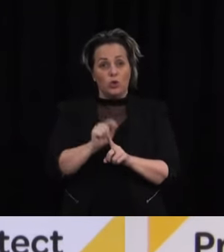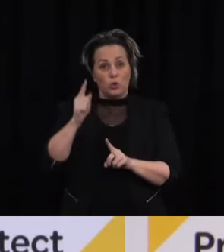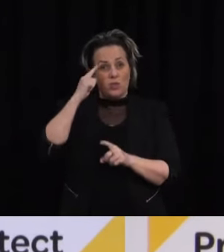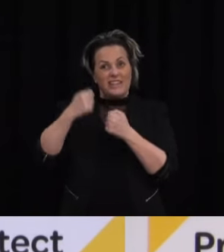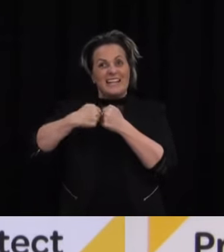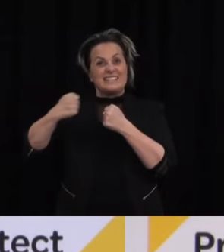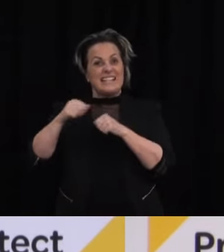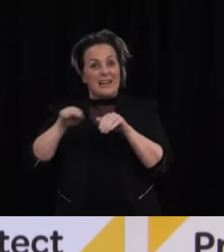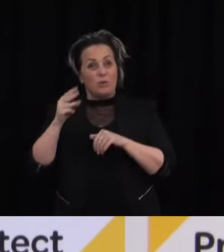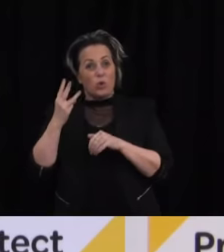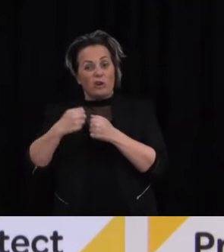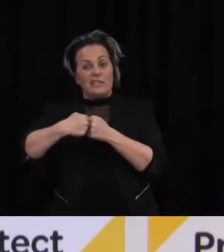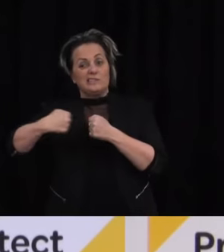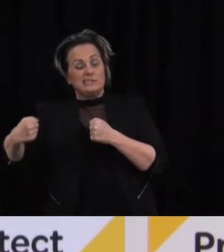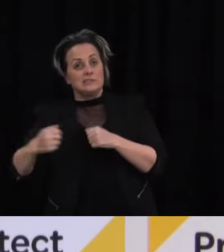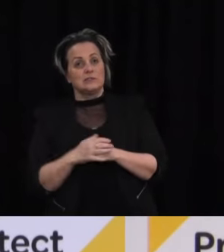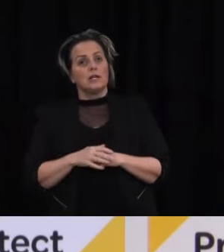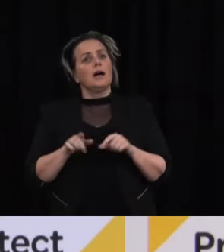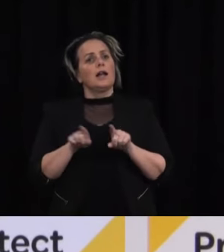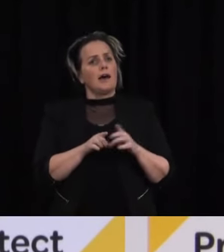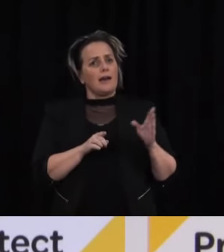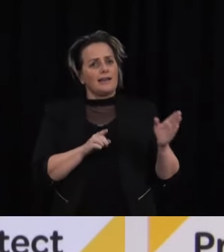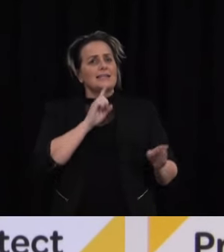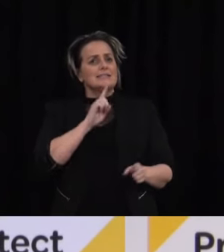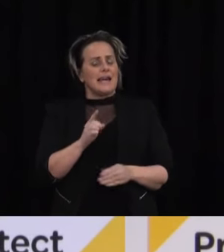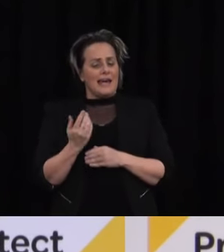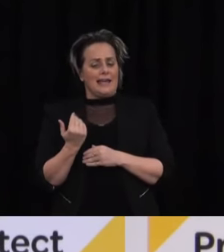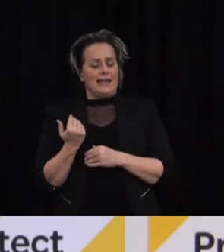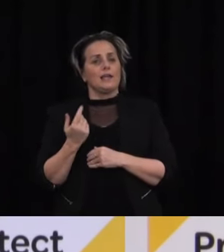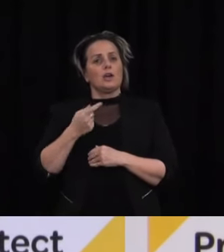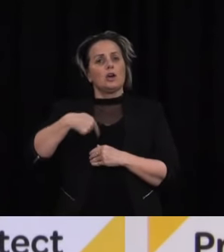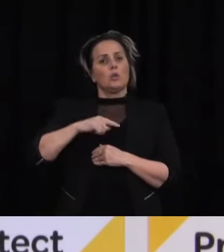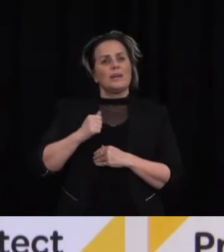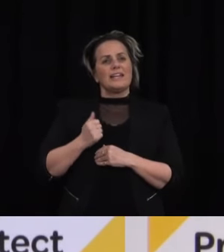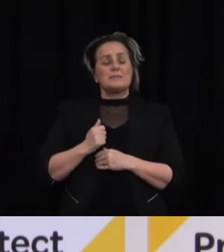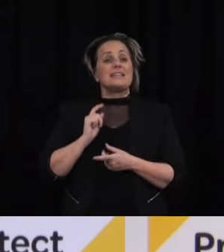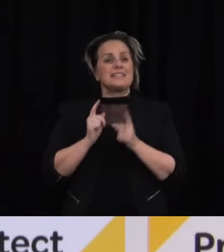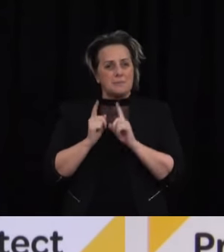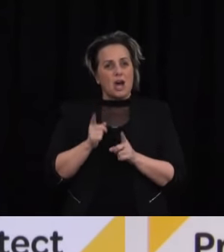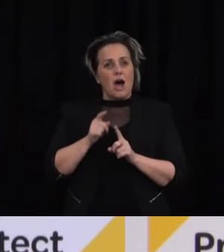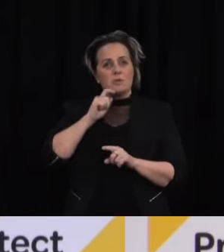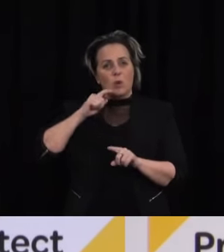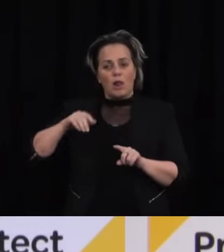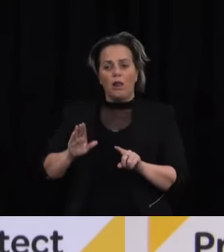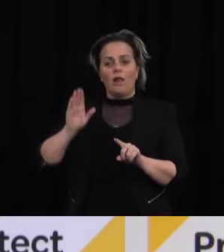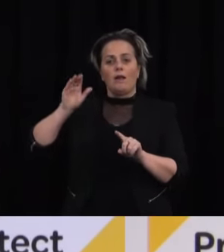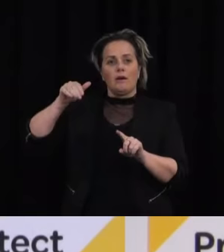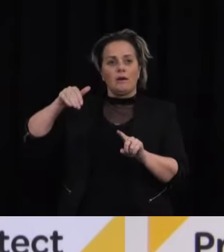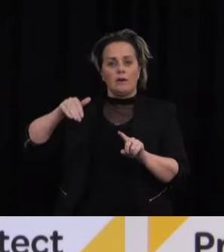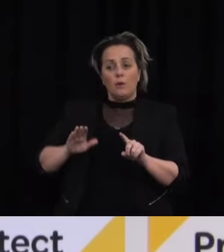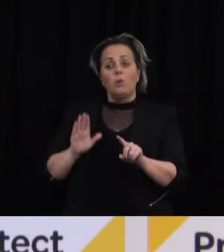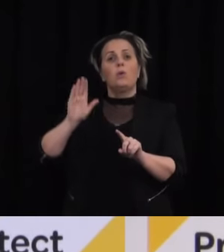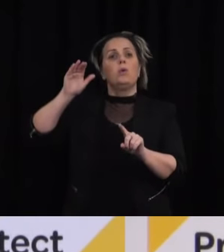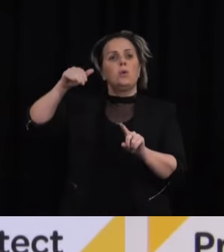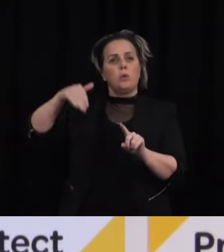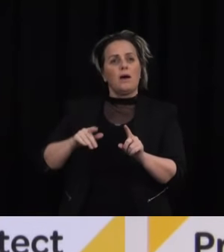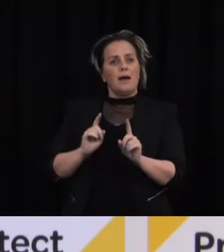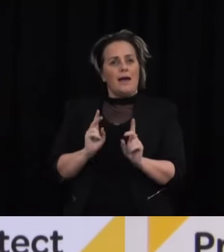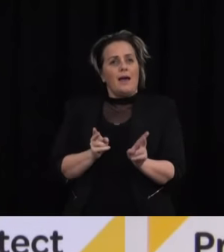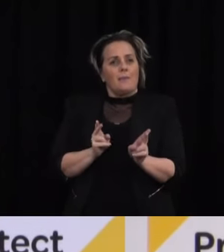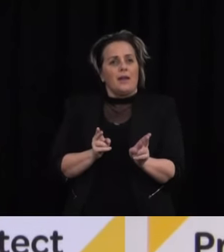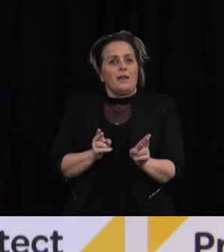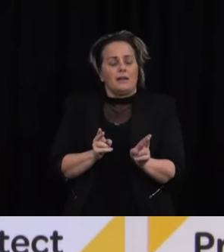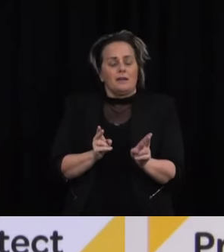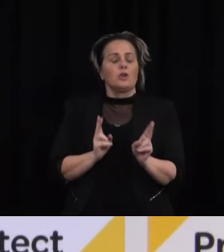as the Director General has just outlined we do expect from time to time that there will be little peaks and troughs in our